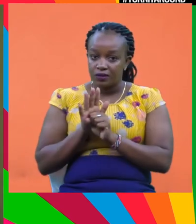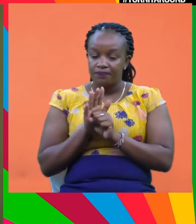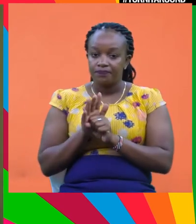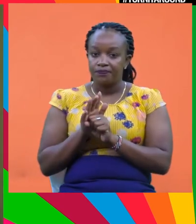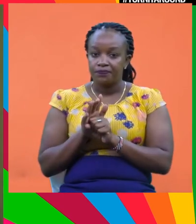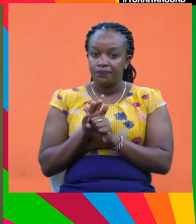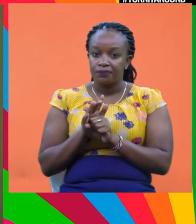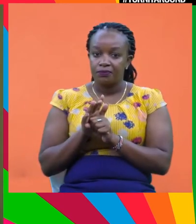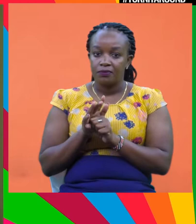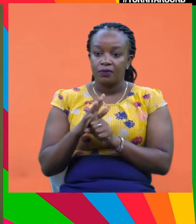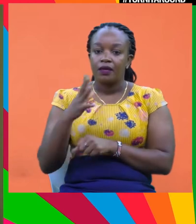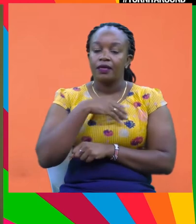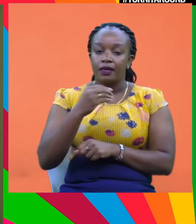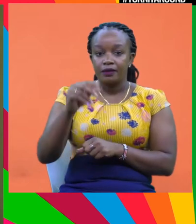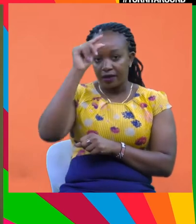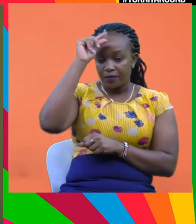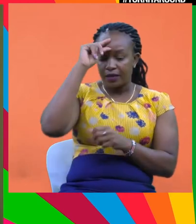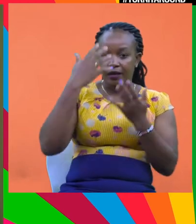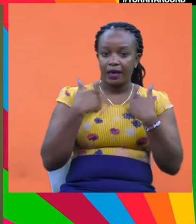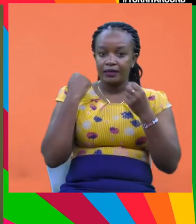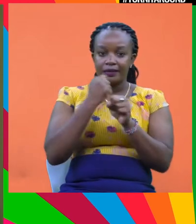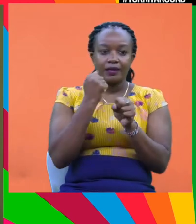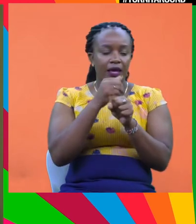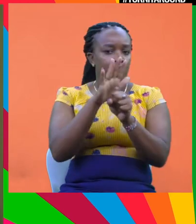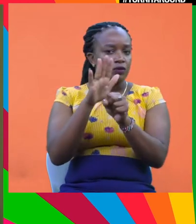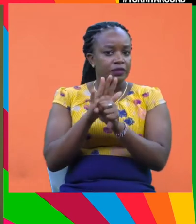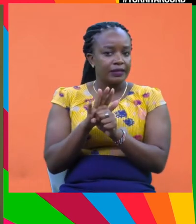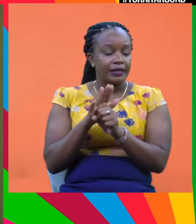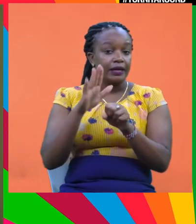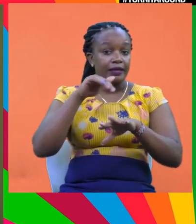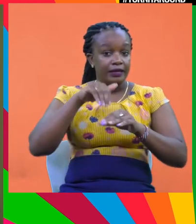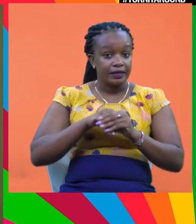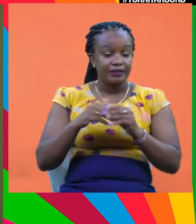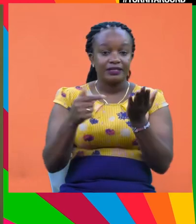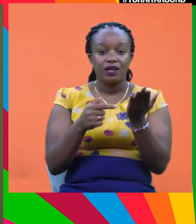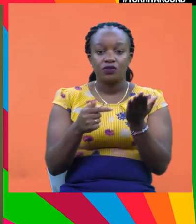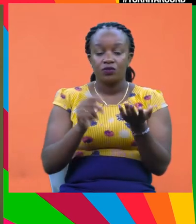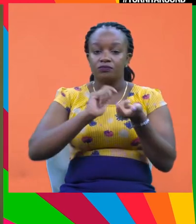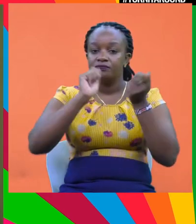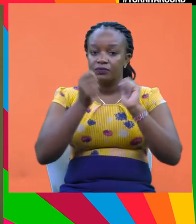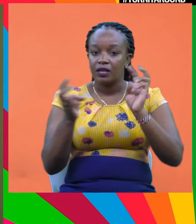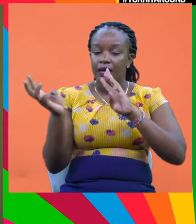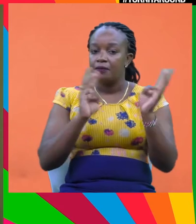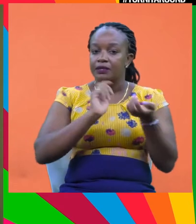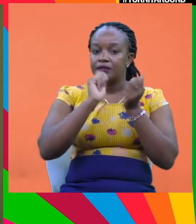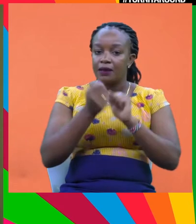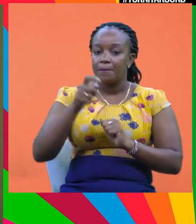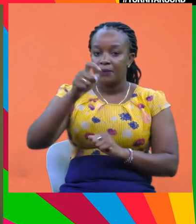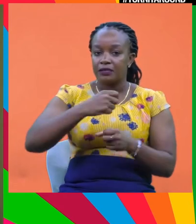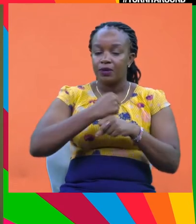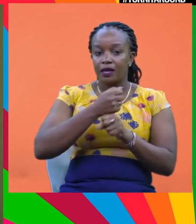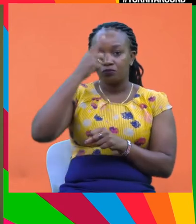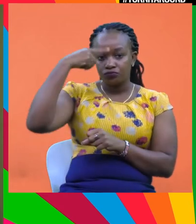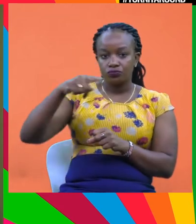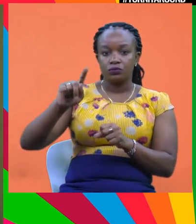And governments clearly play a big role in tackling climate change. They need to make investments, they need to set the rules of the